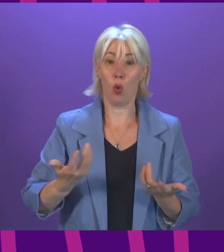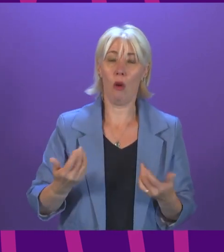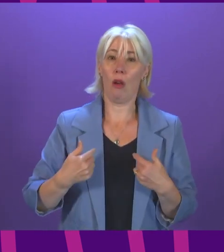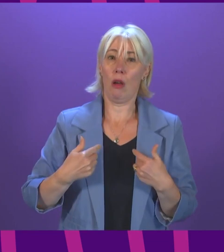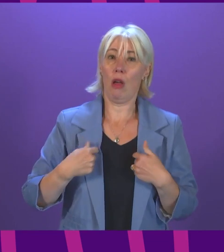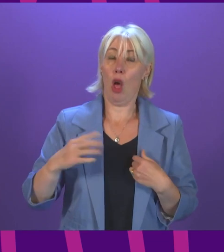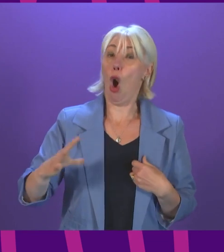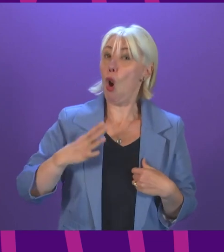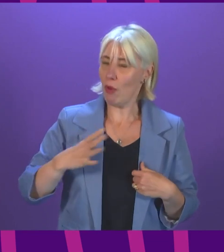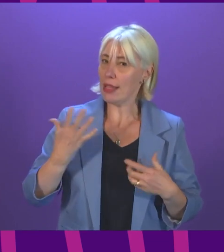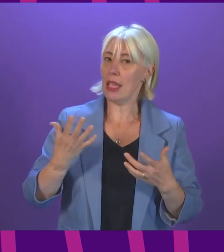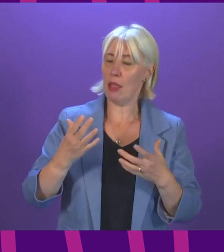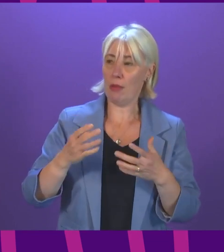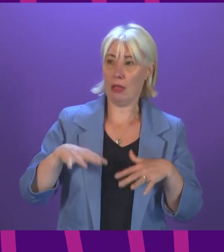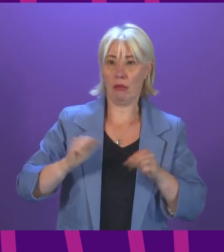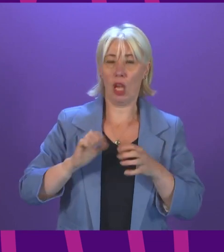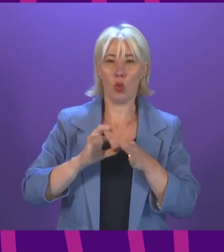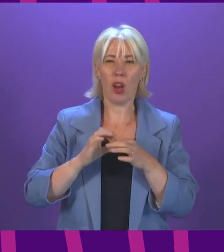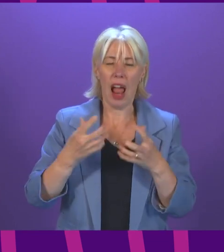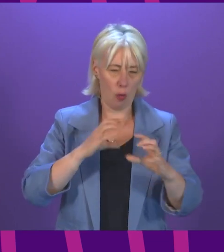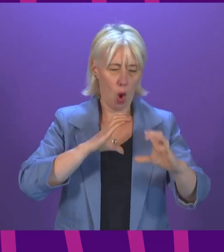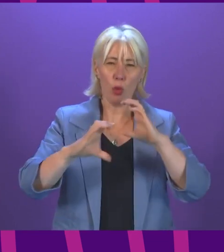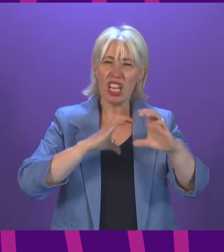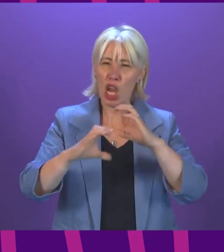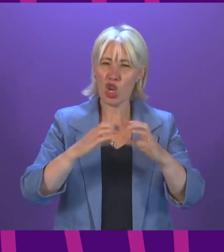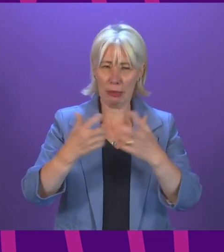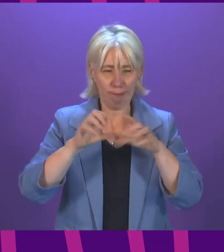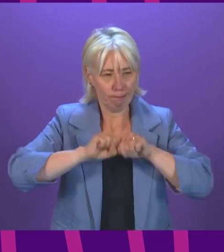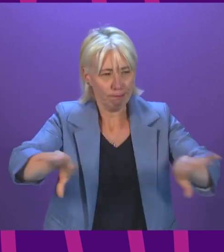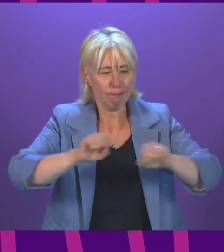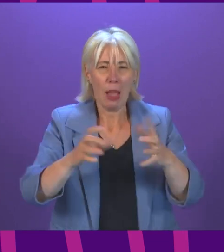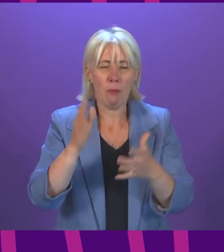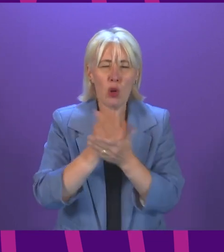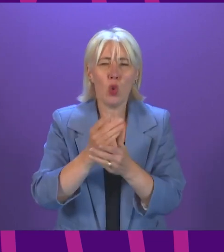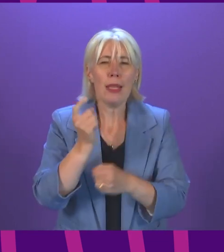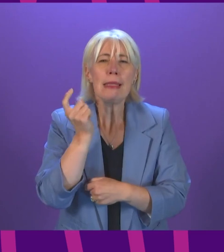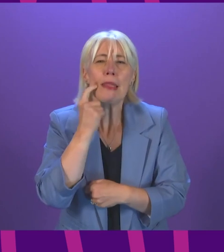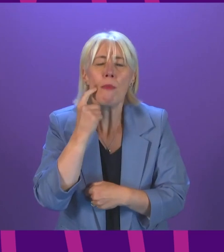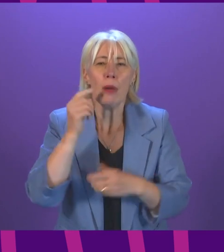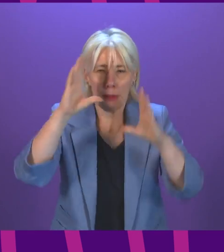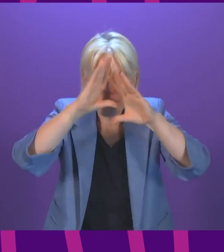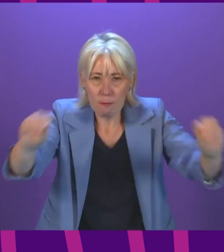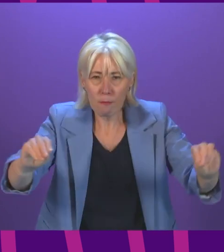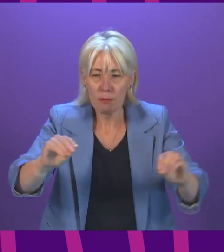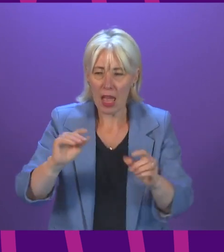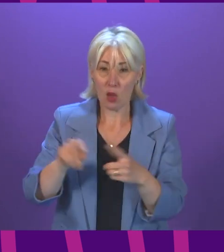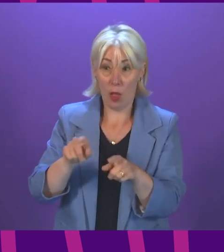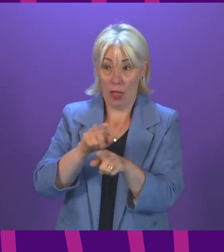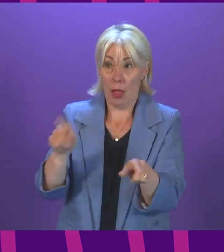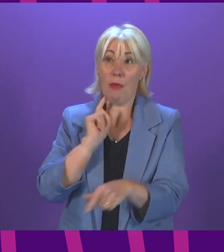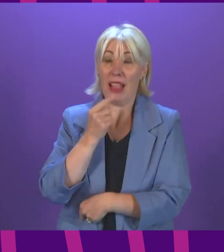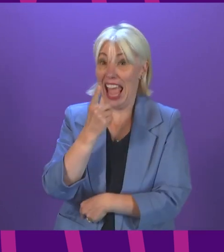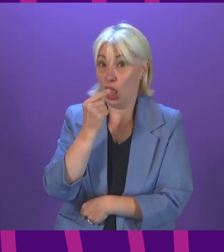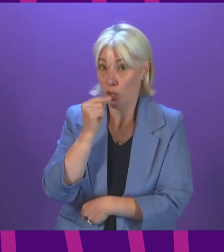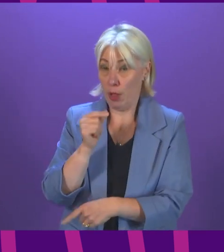We have done work on this with communication colleagues to see how can we simplify the message, targeted to those that we think are eligible